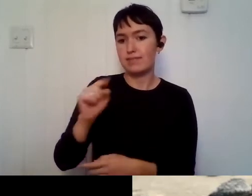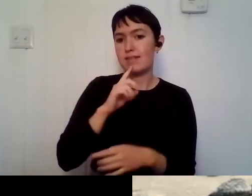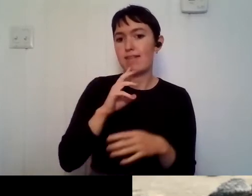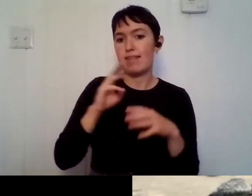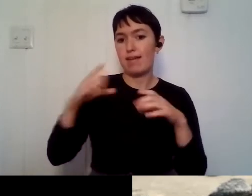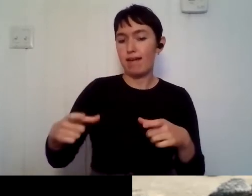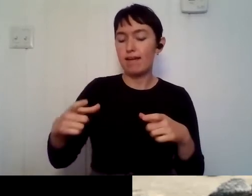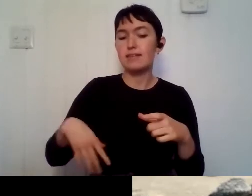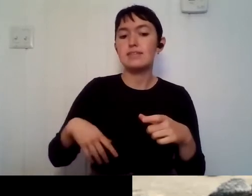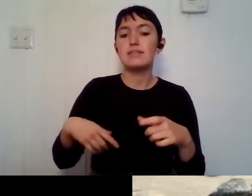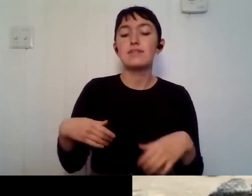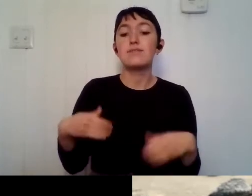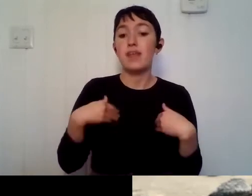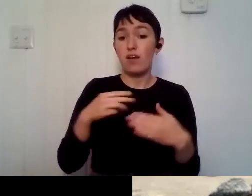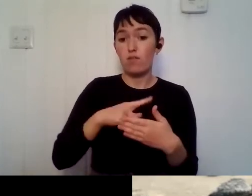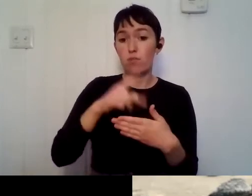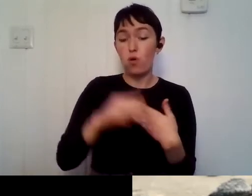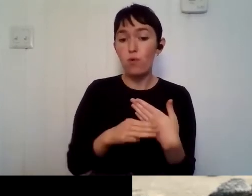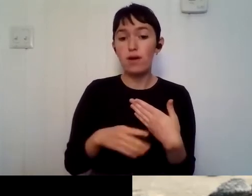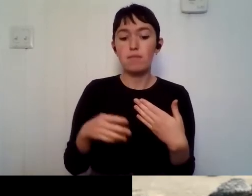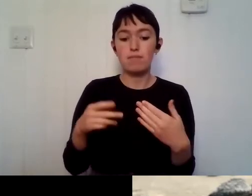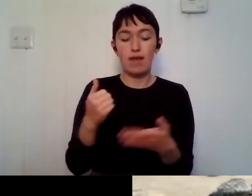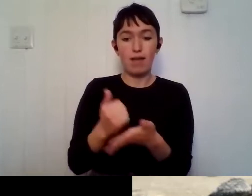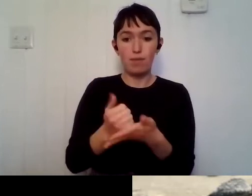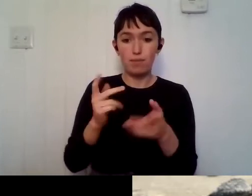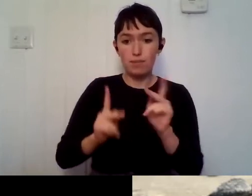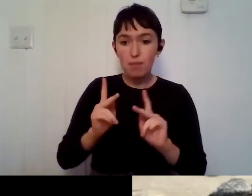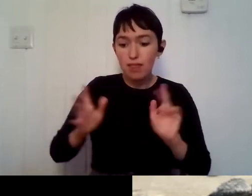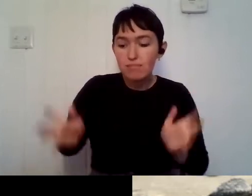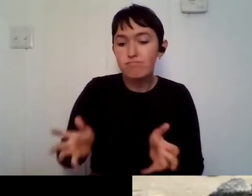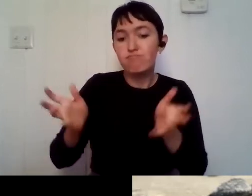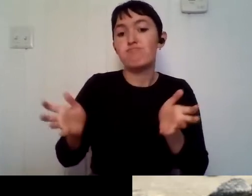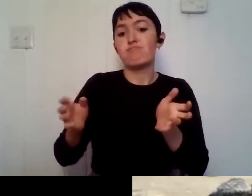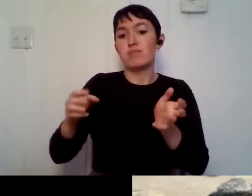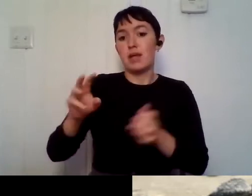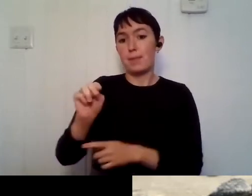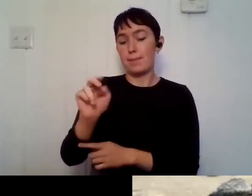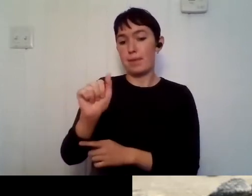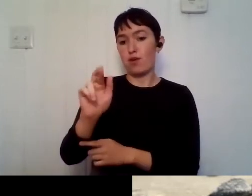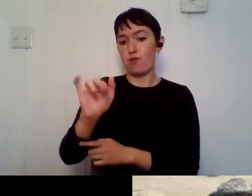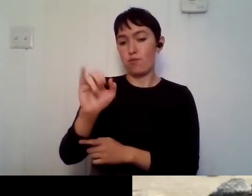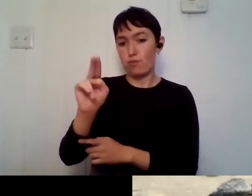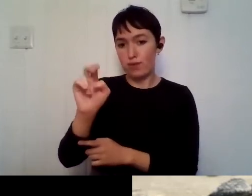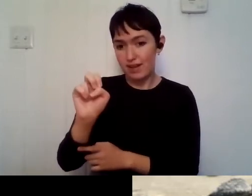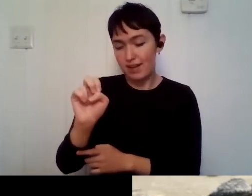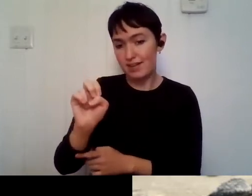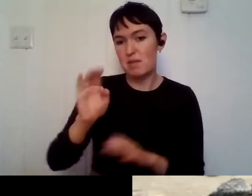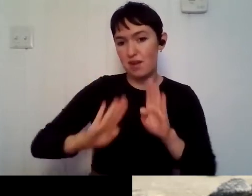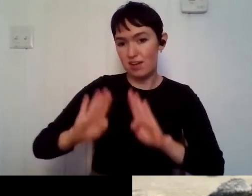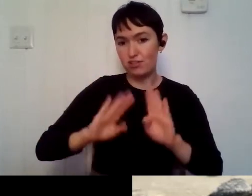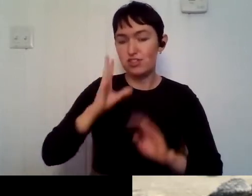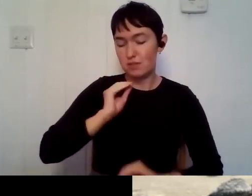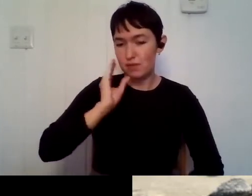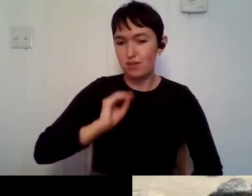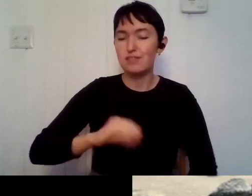um, get marine biology experience. So, uh, while you're not technically on the ocean, you still can get that experience. And